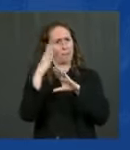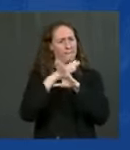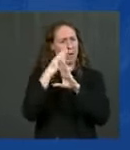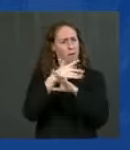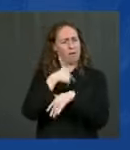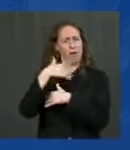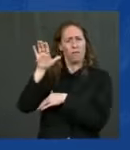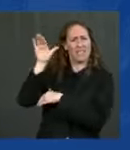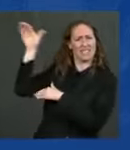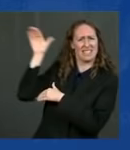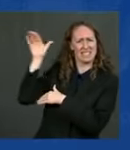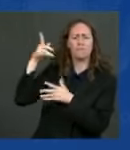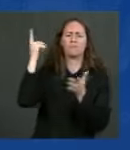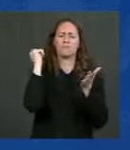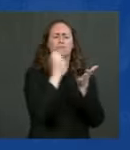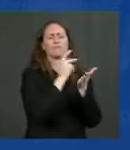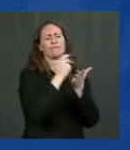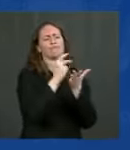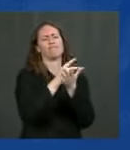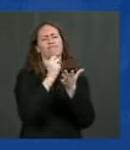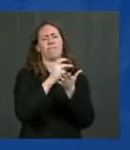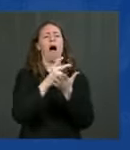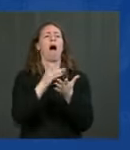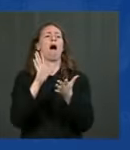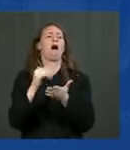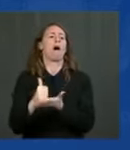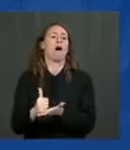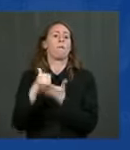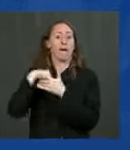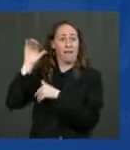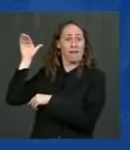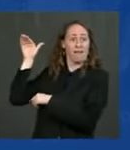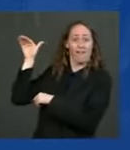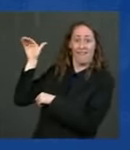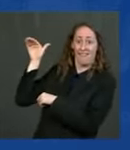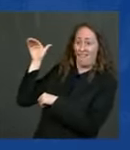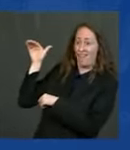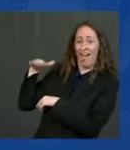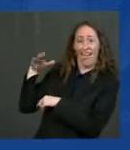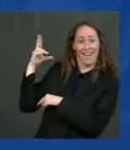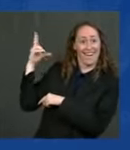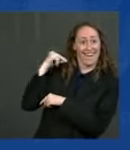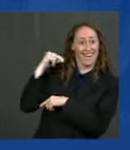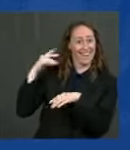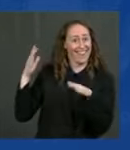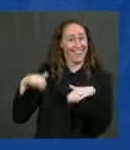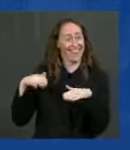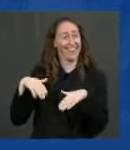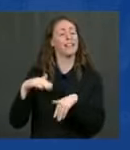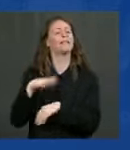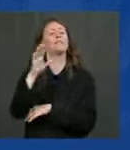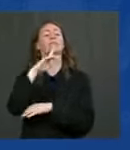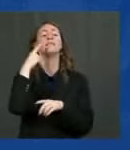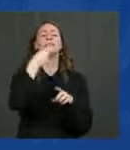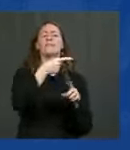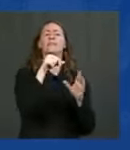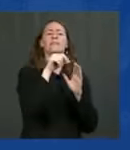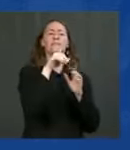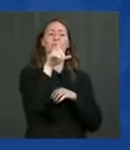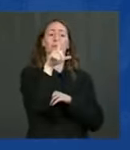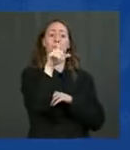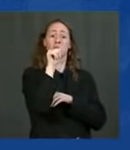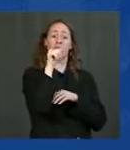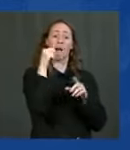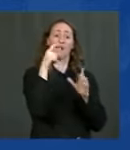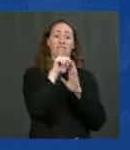asking until he probably is gonna have to tell me no on something. But Mr. President on behalf of the state of Louisiana we want to thank you for being here. We